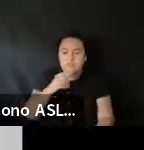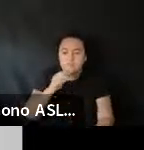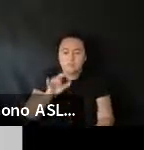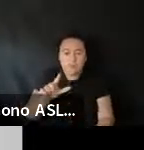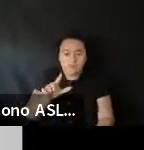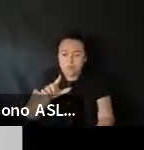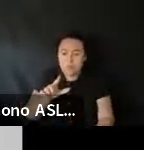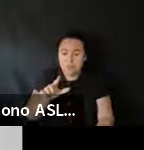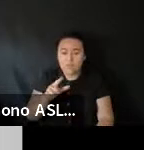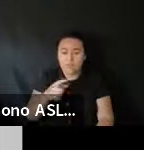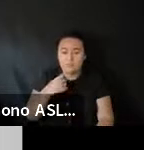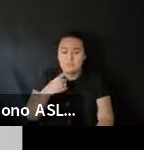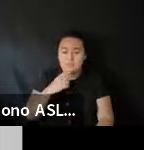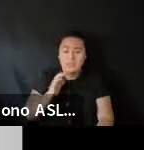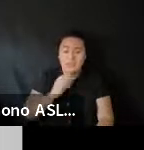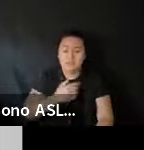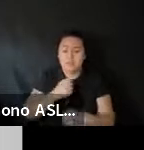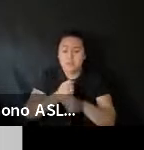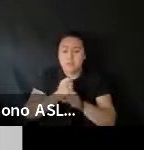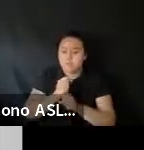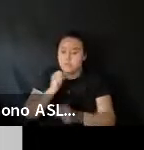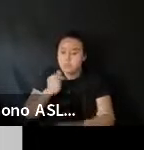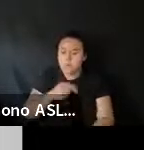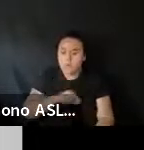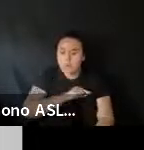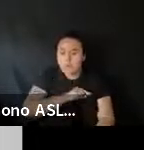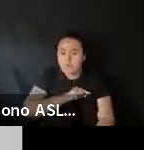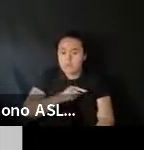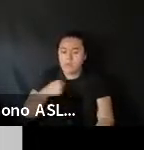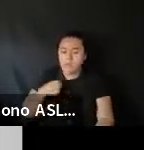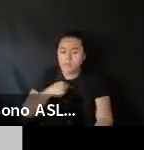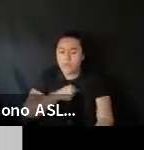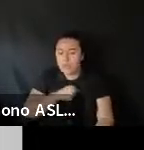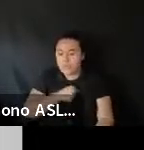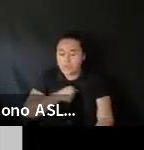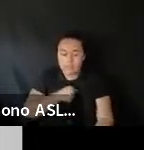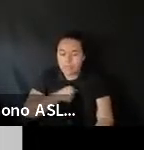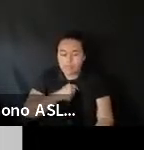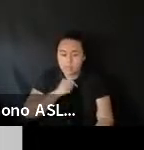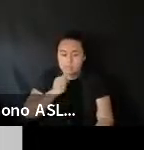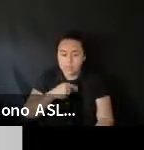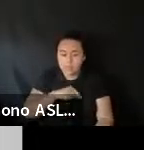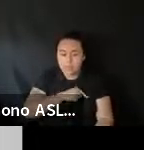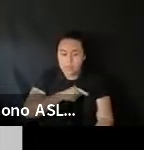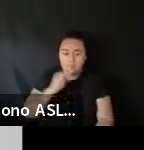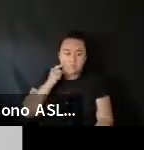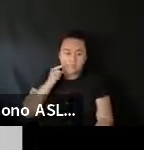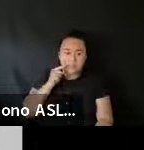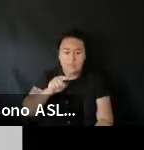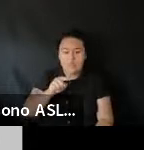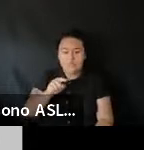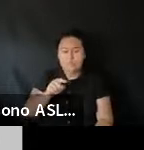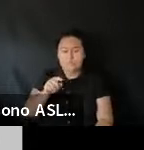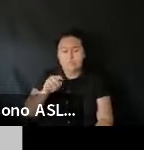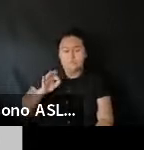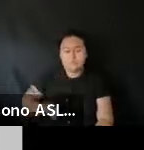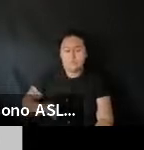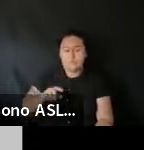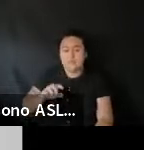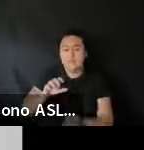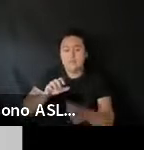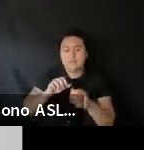has said that. You know. Our production will qualify. And we will. Uh. Qualify for this incentive. Is. You know. If this criteria is maintained.